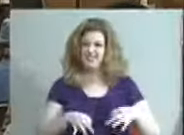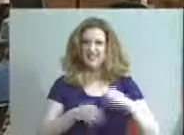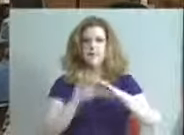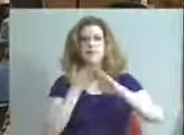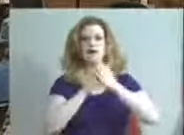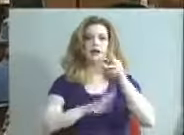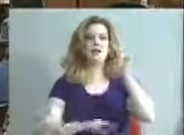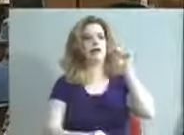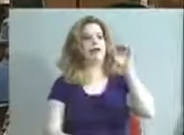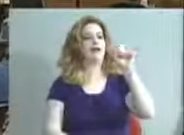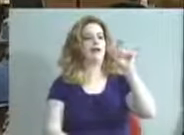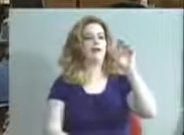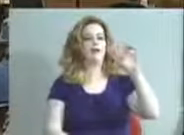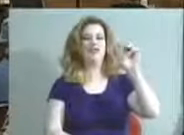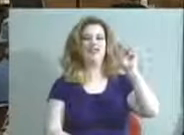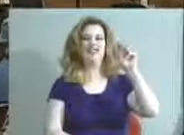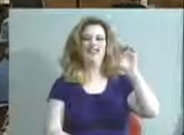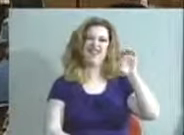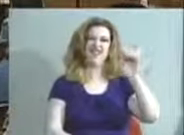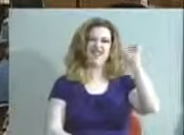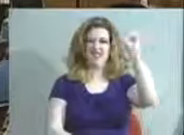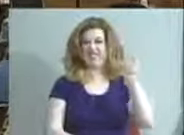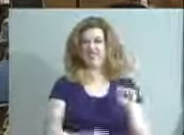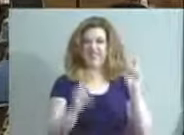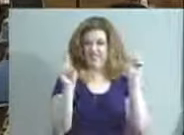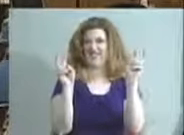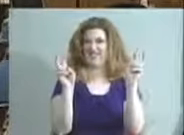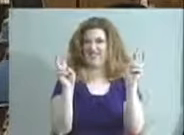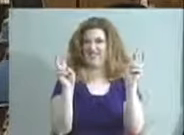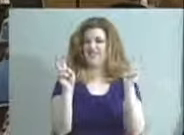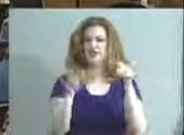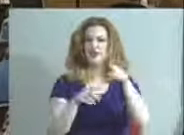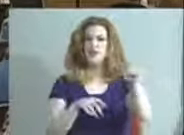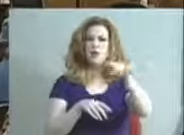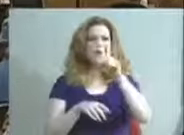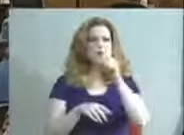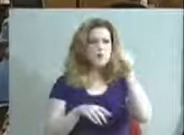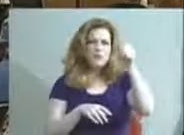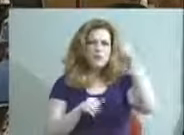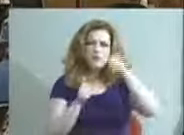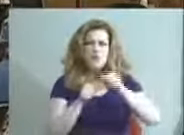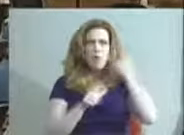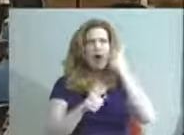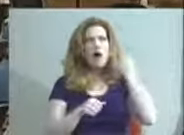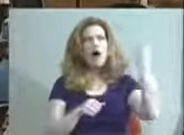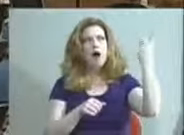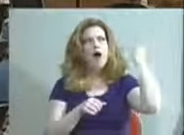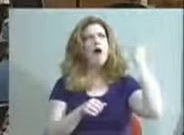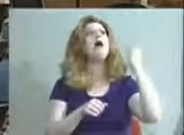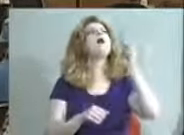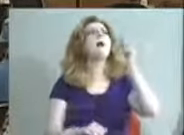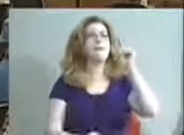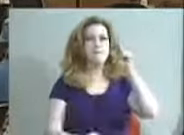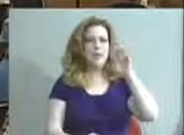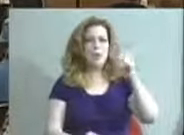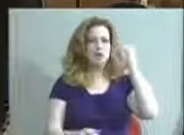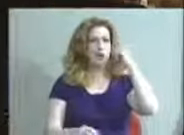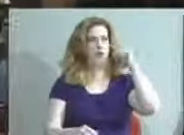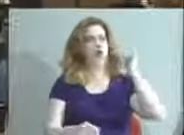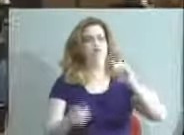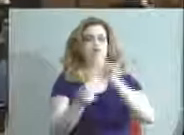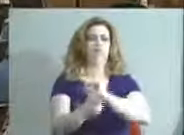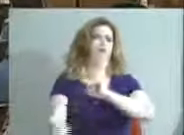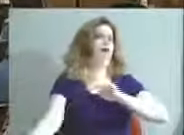Dame of the South and again those of you who remember what Bellarmine used to be know that there was a huge transformation